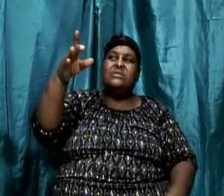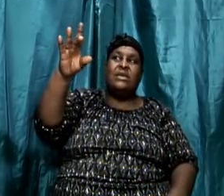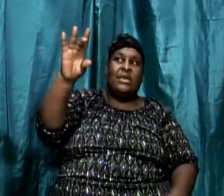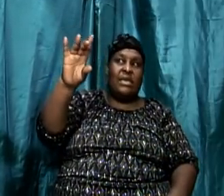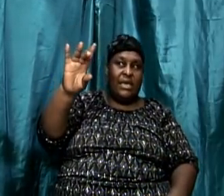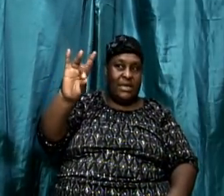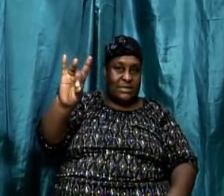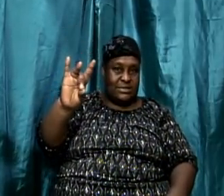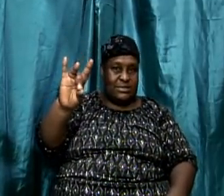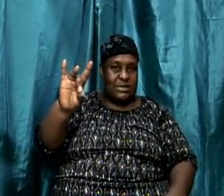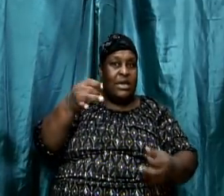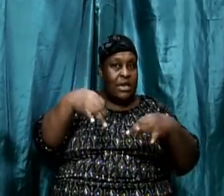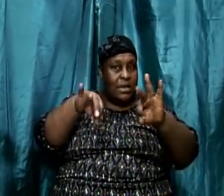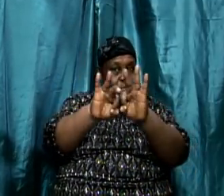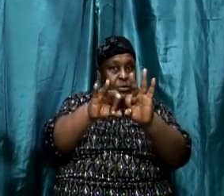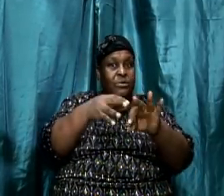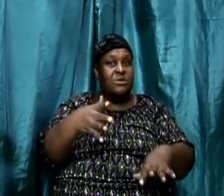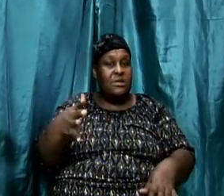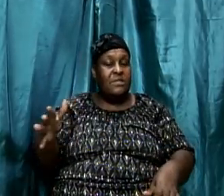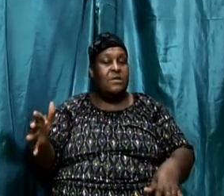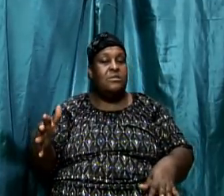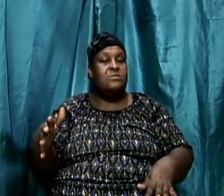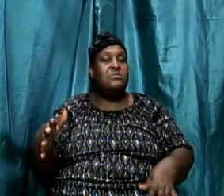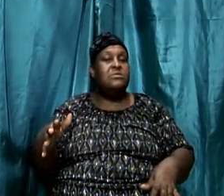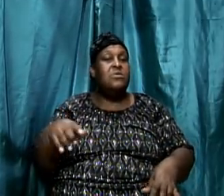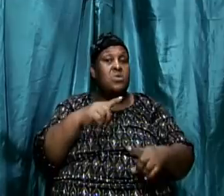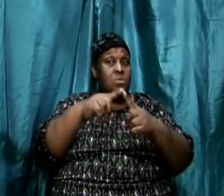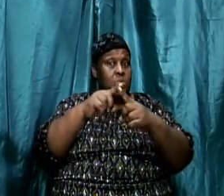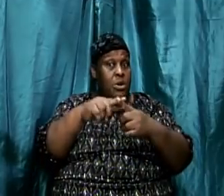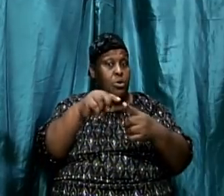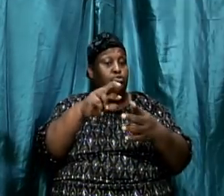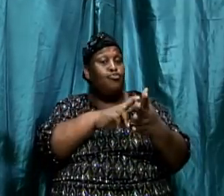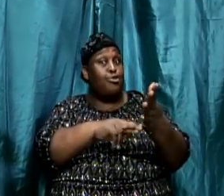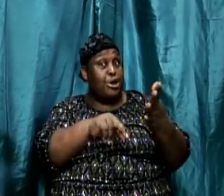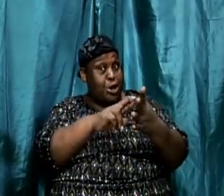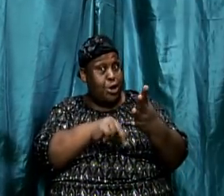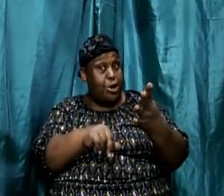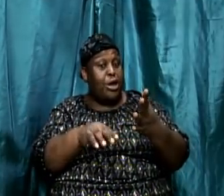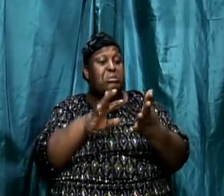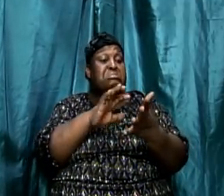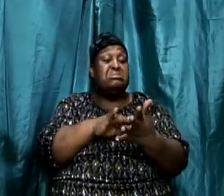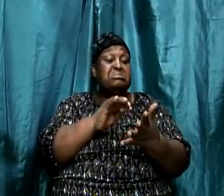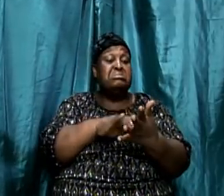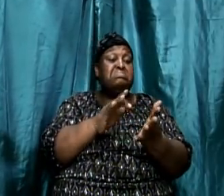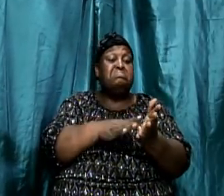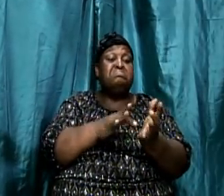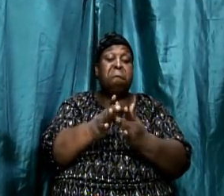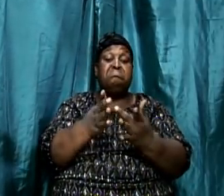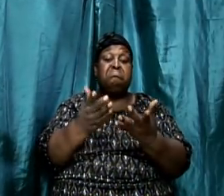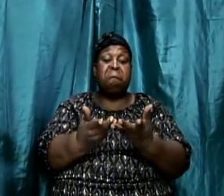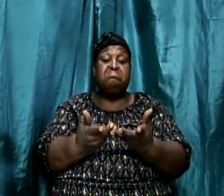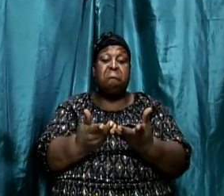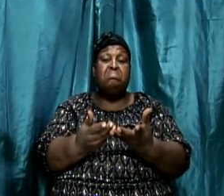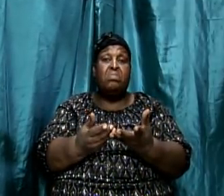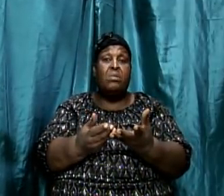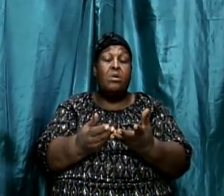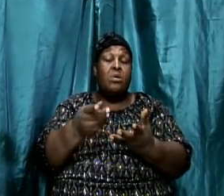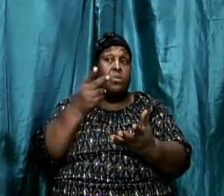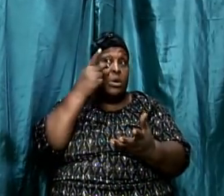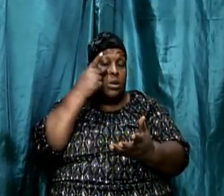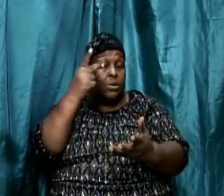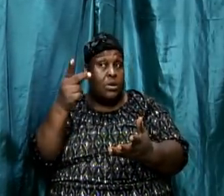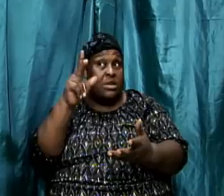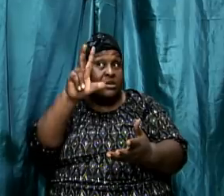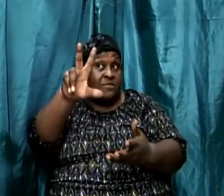consider when reading or studying the Bible. So, we define what the Bible was, what Bible study was. We look at the three